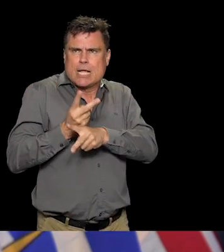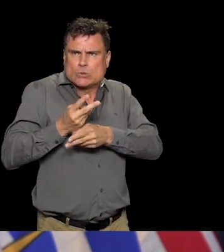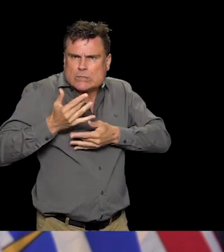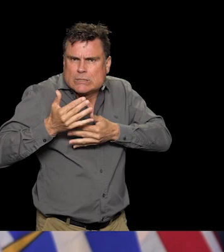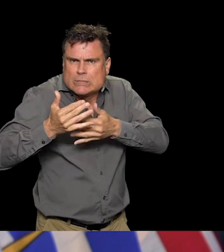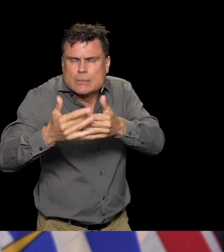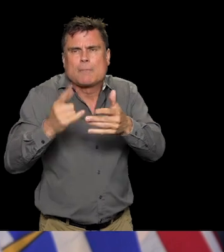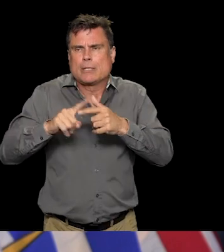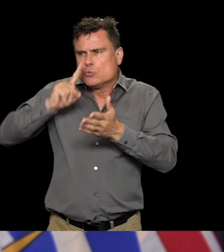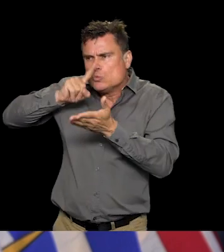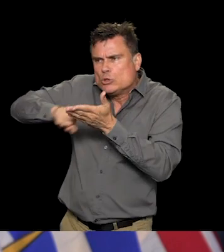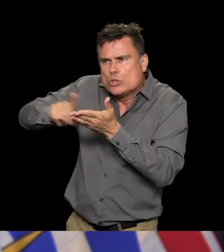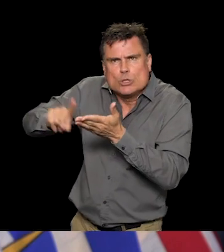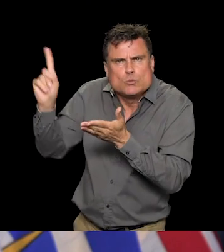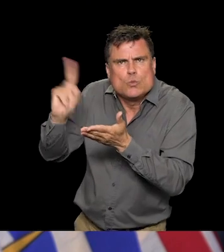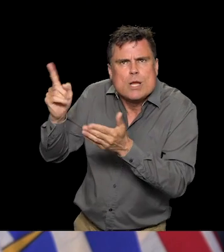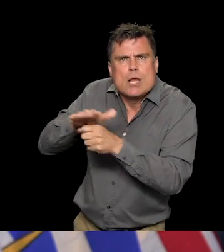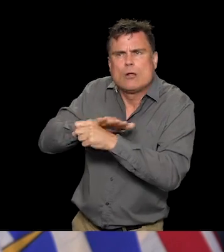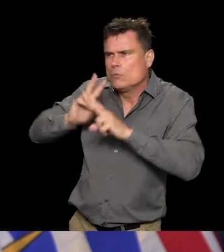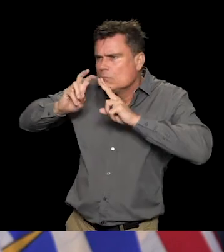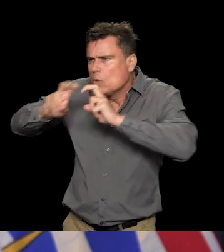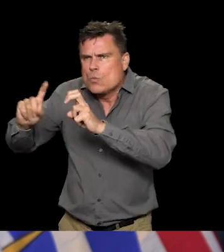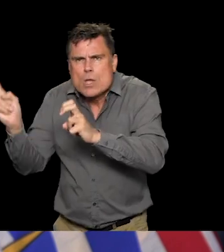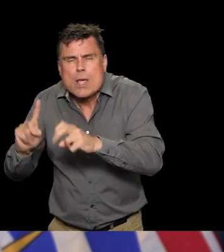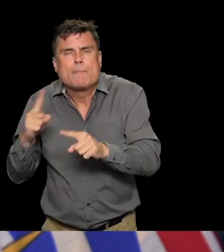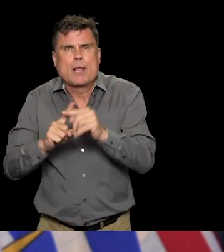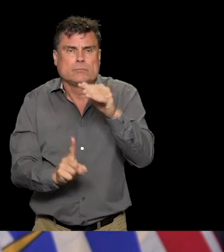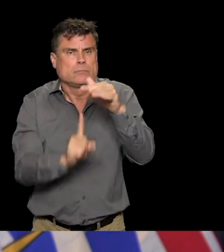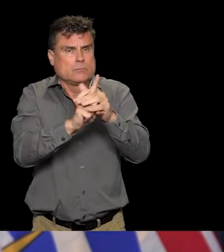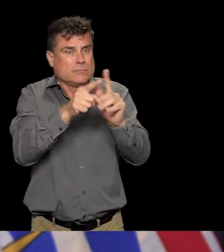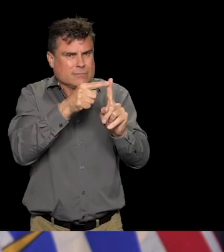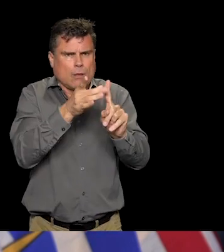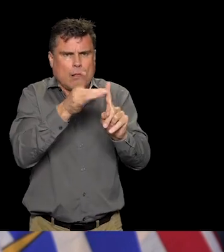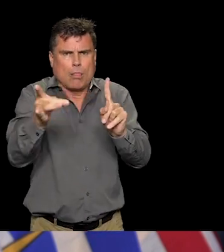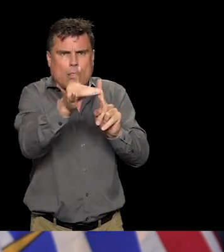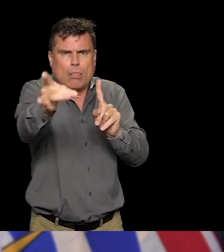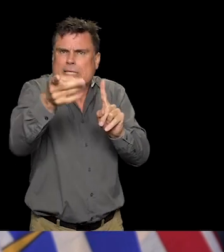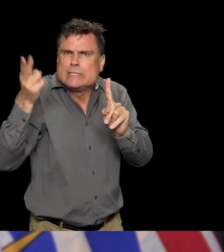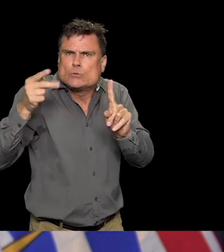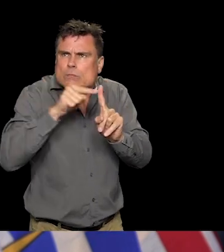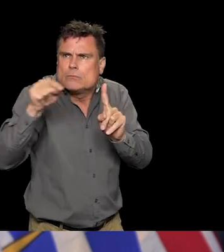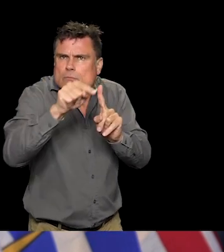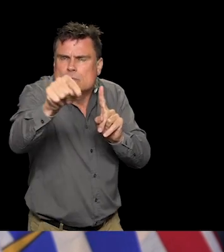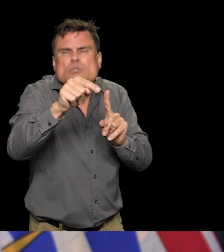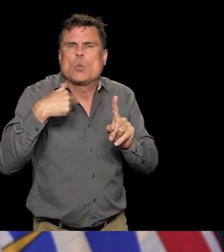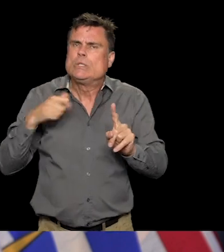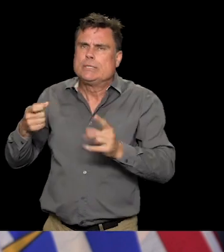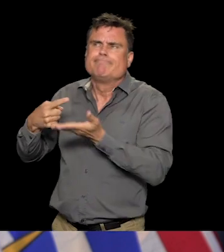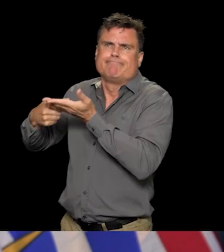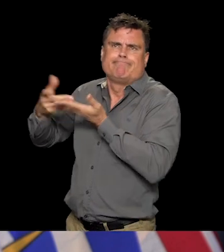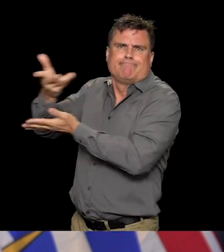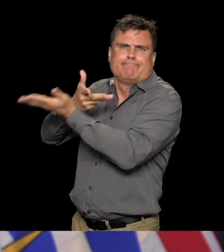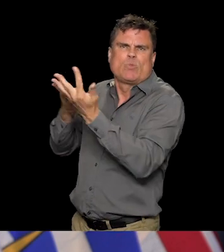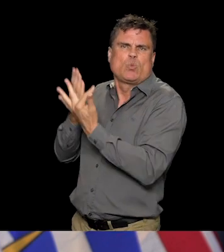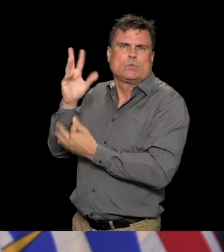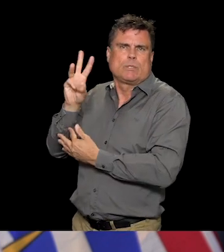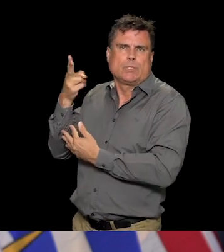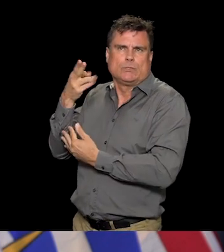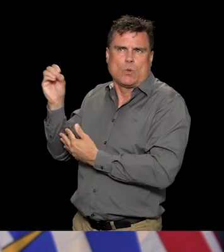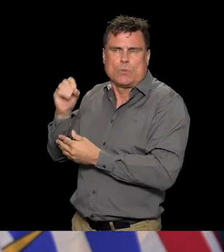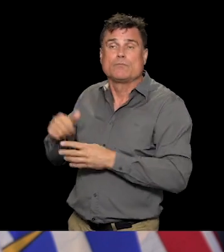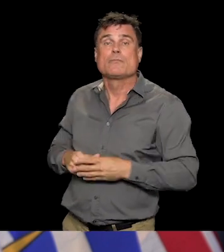series of these over the next two days. But here in Canada, we know that international flights are increasing